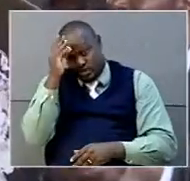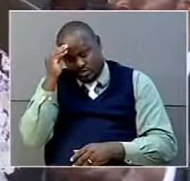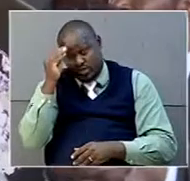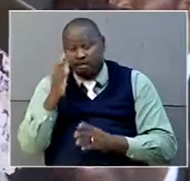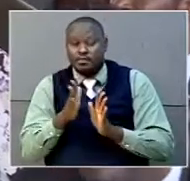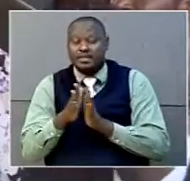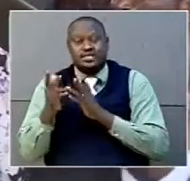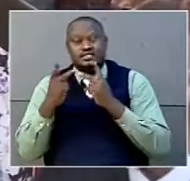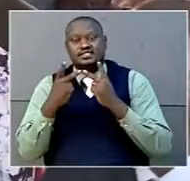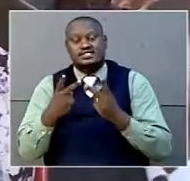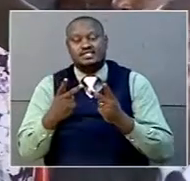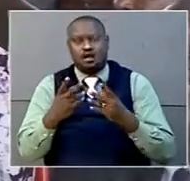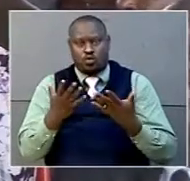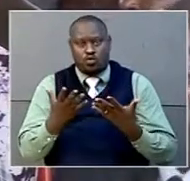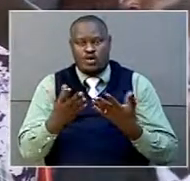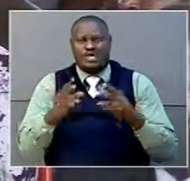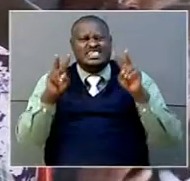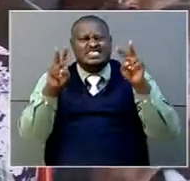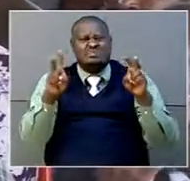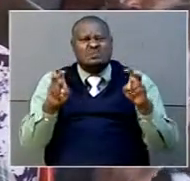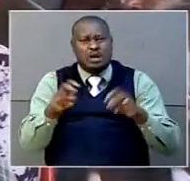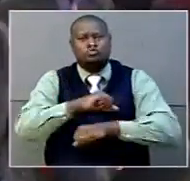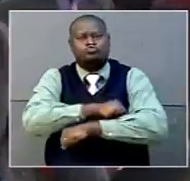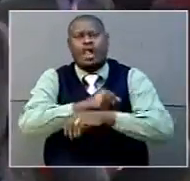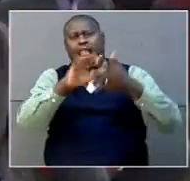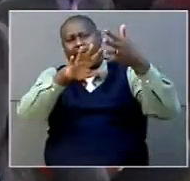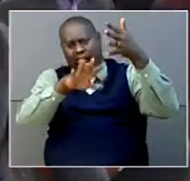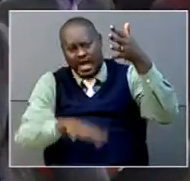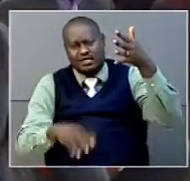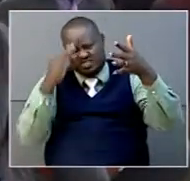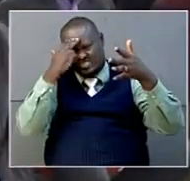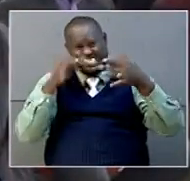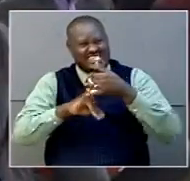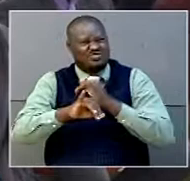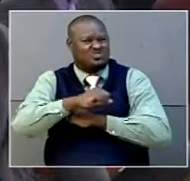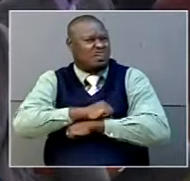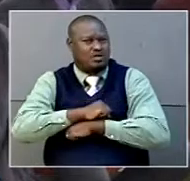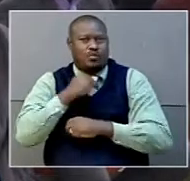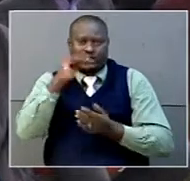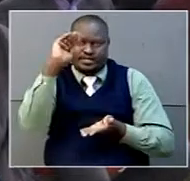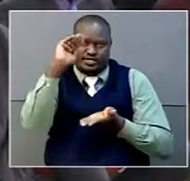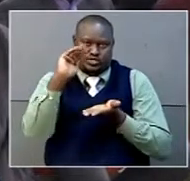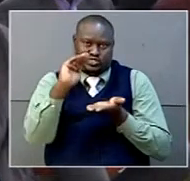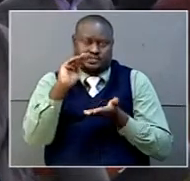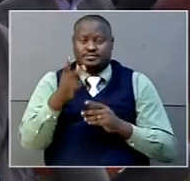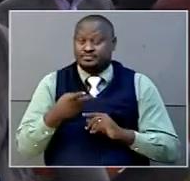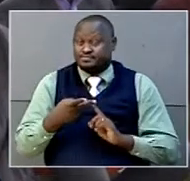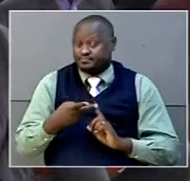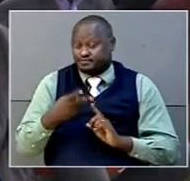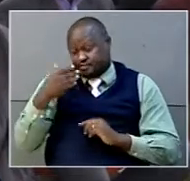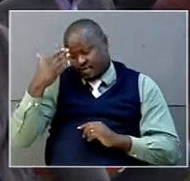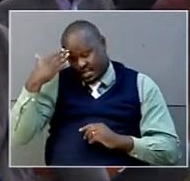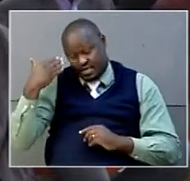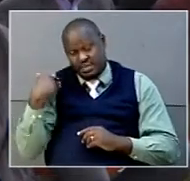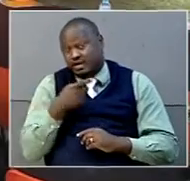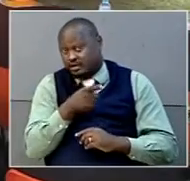to reduce the number of subjects taken by students in secondary schools. The President again called upon head teachers